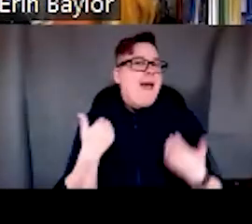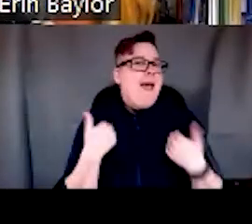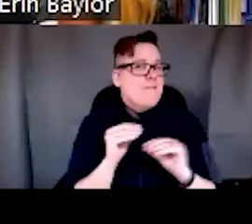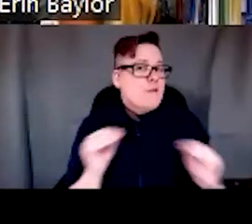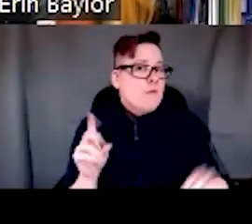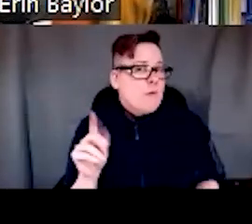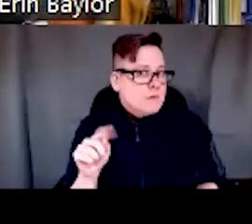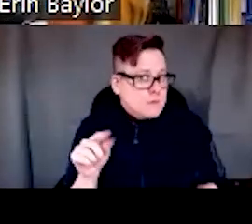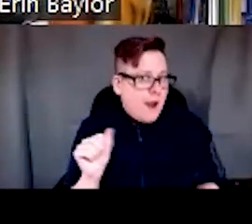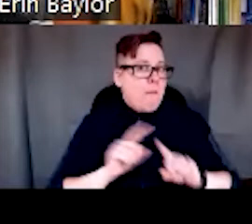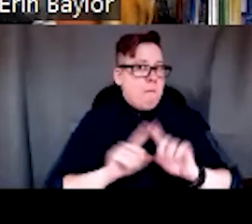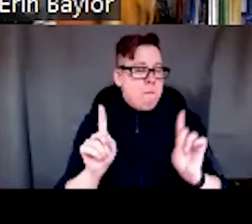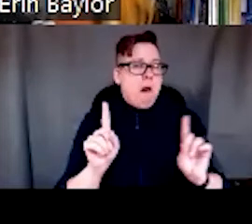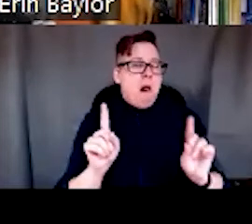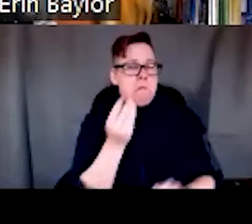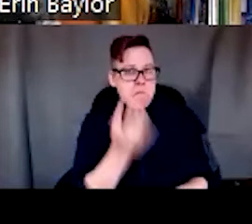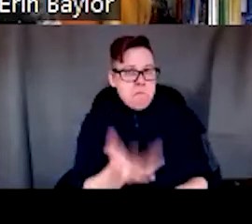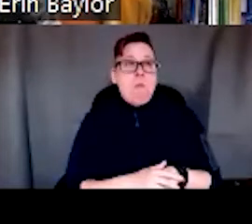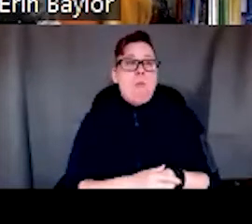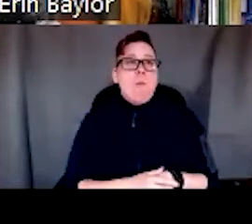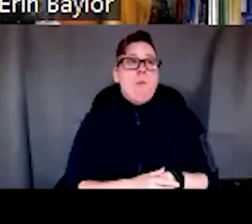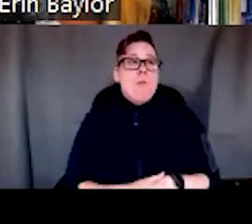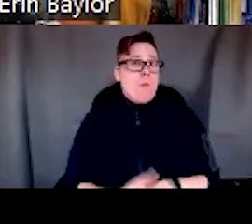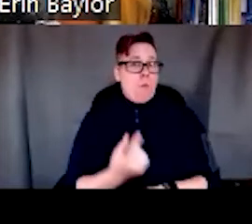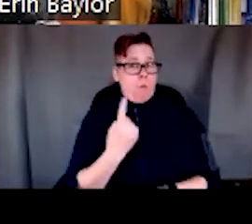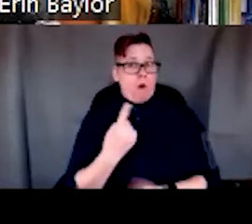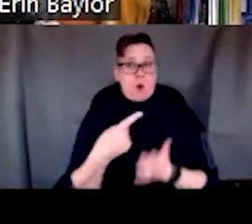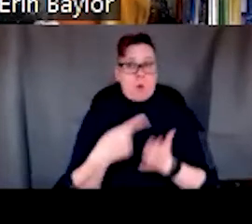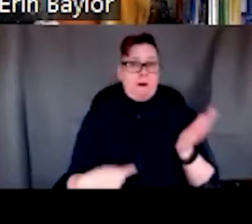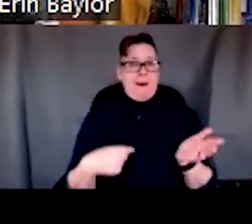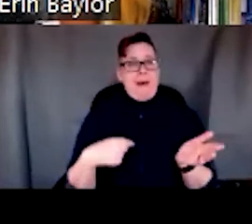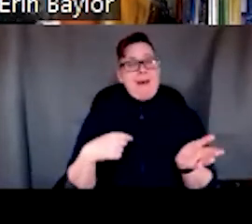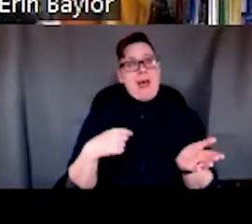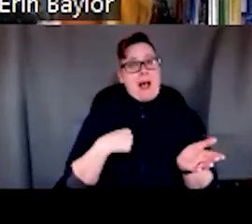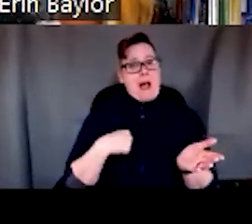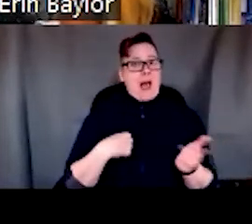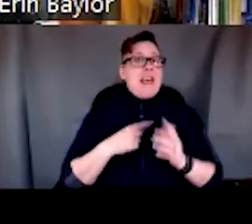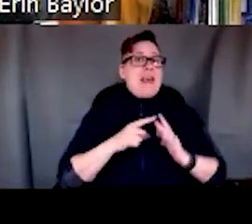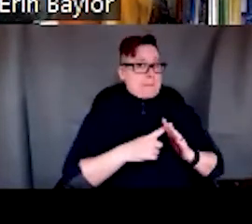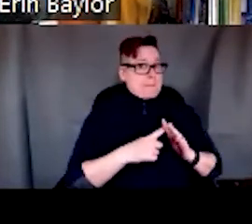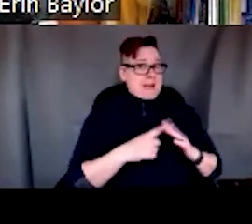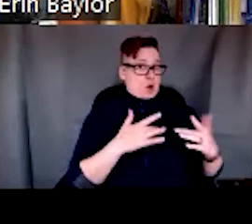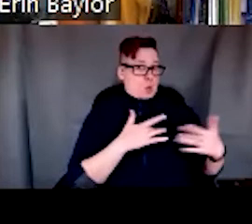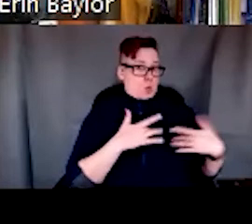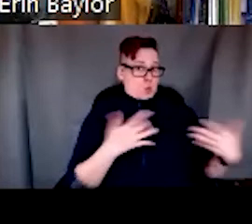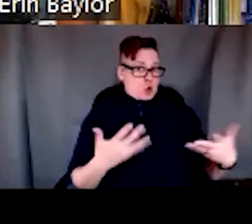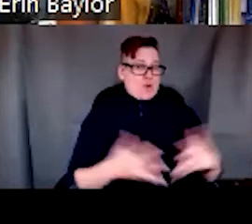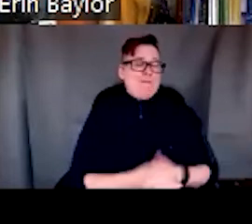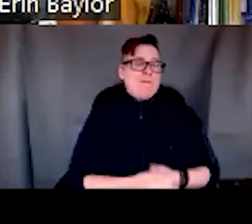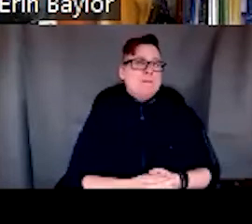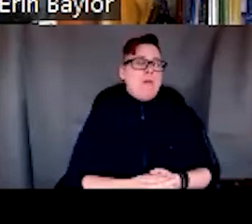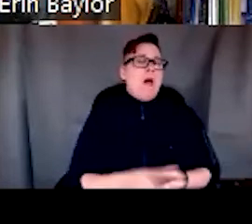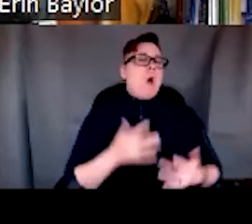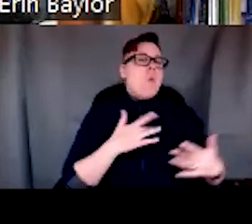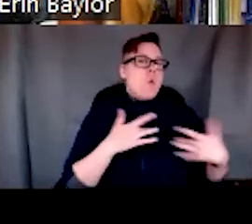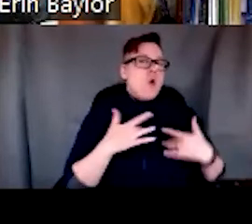capture this, but I would like to point out that one of the things I was initially worried about was that some